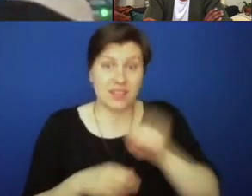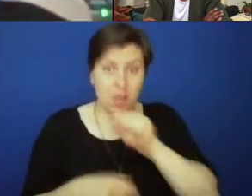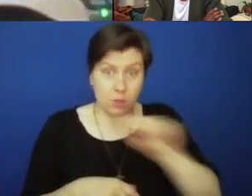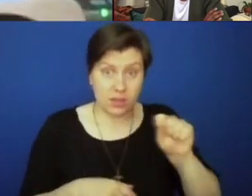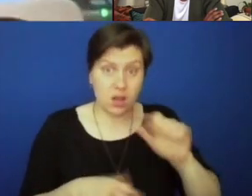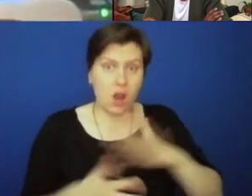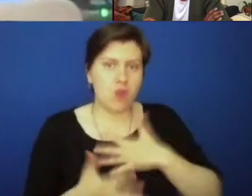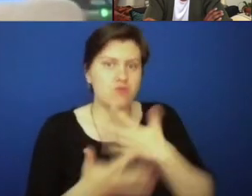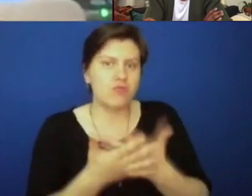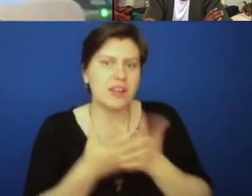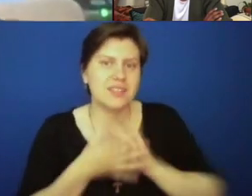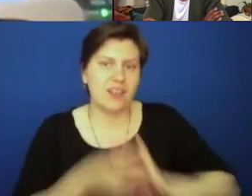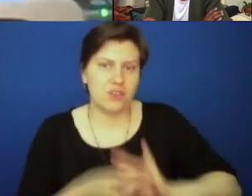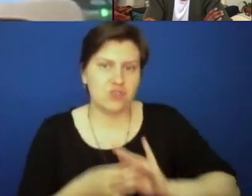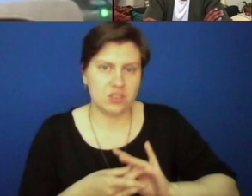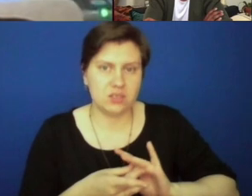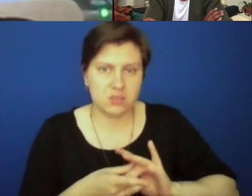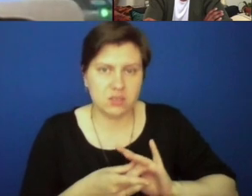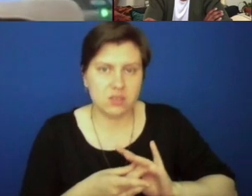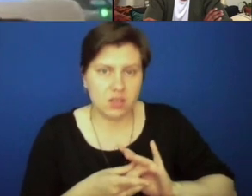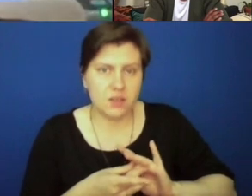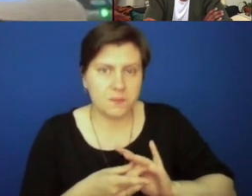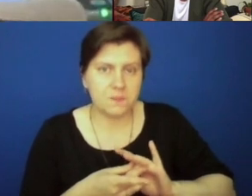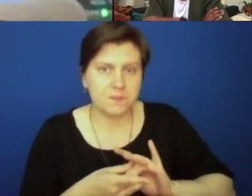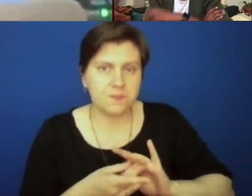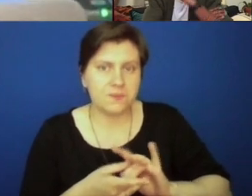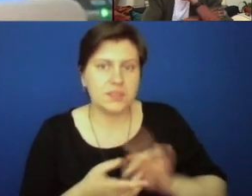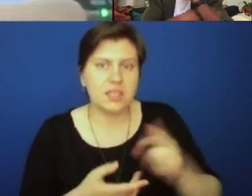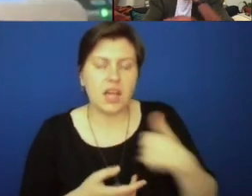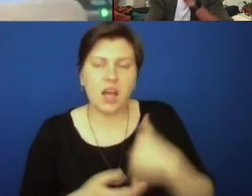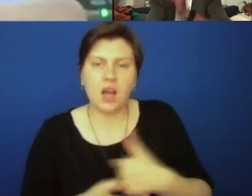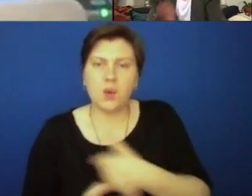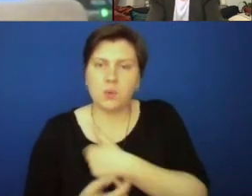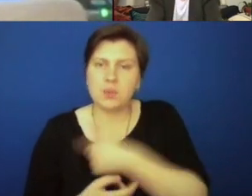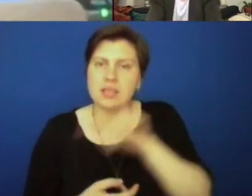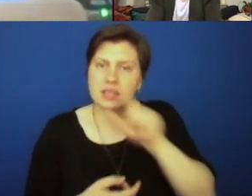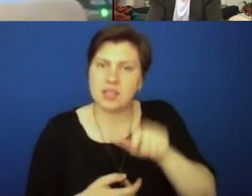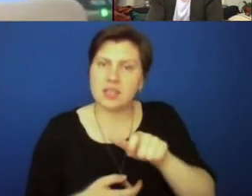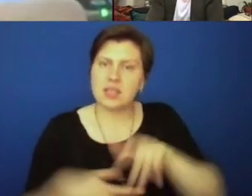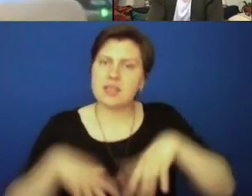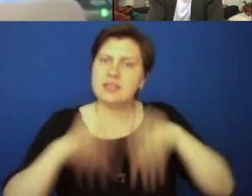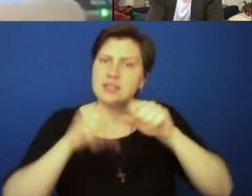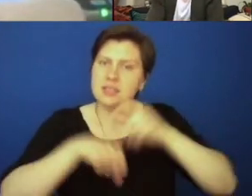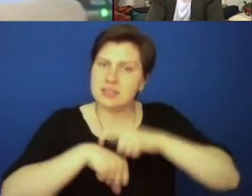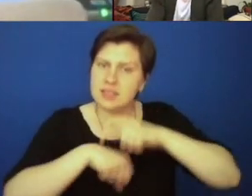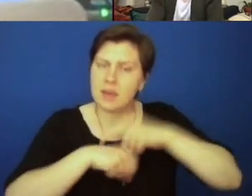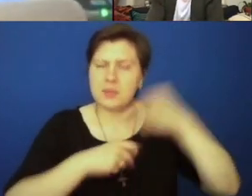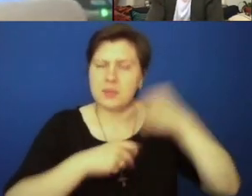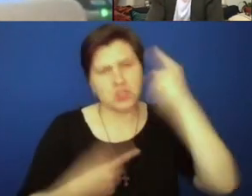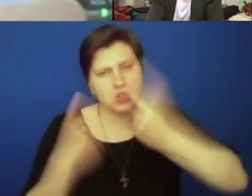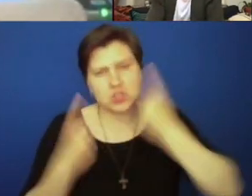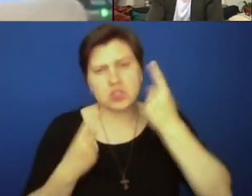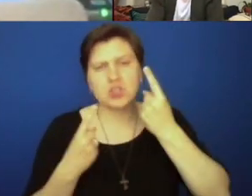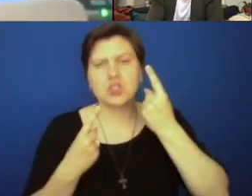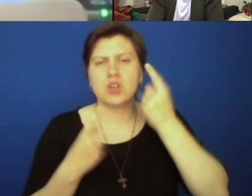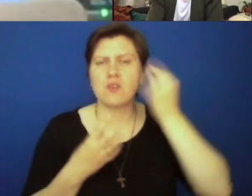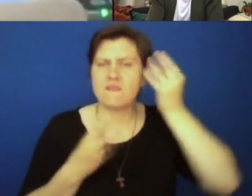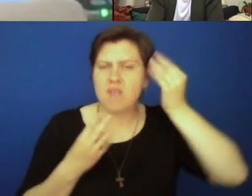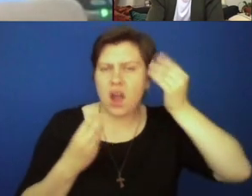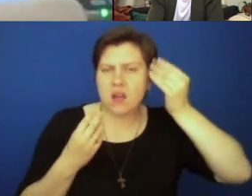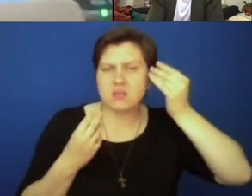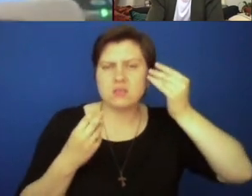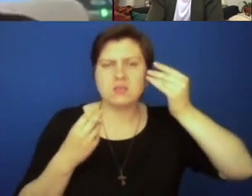reconciliation, you know, us, you know, taking that time to, to discern, to reflect,